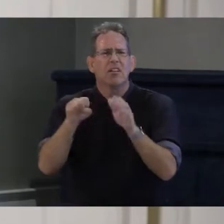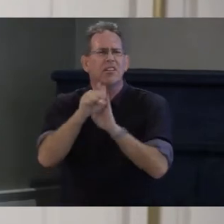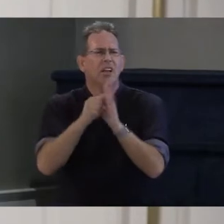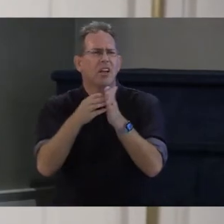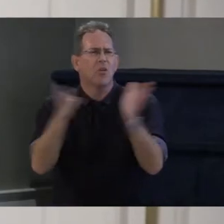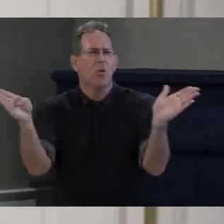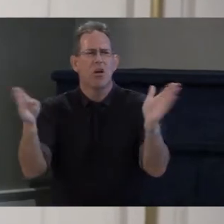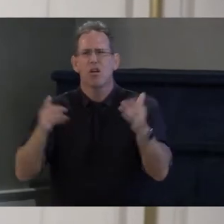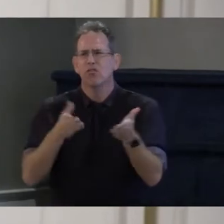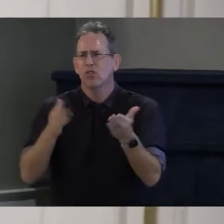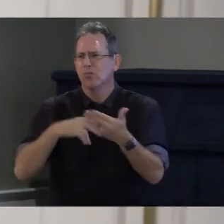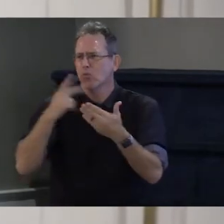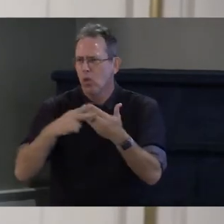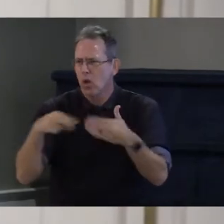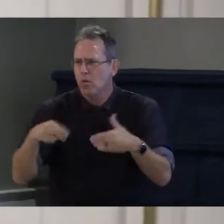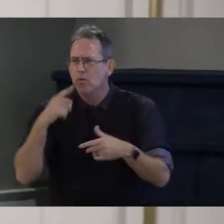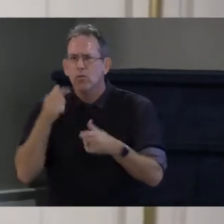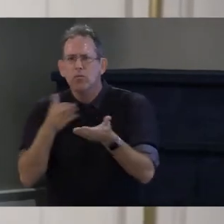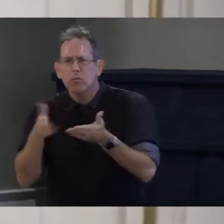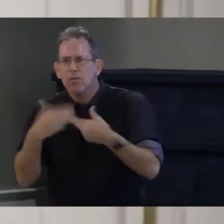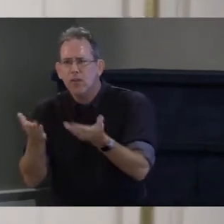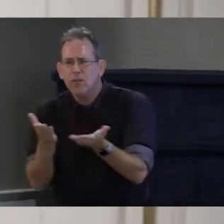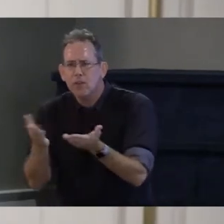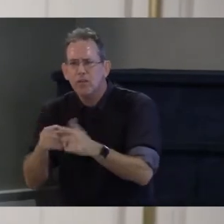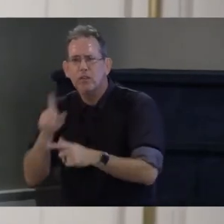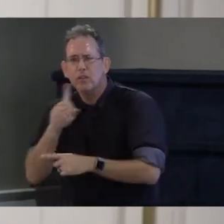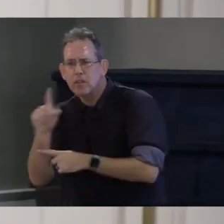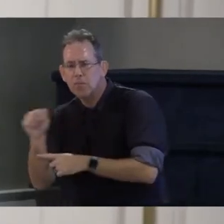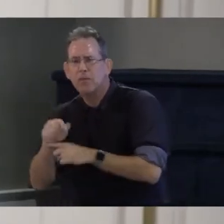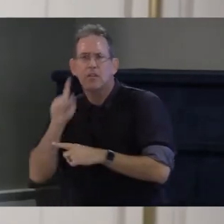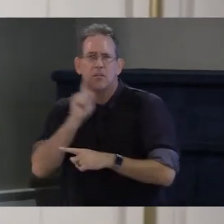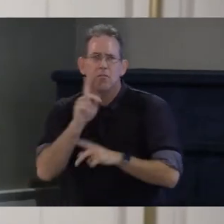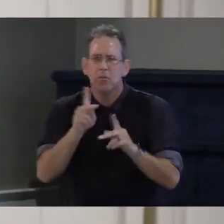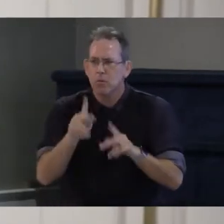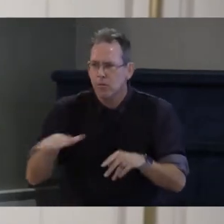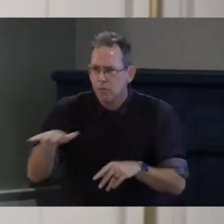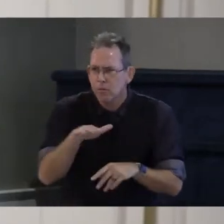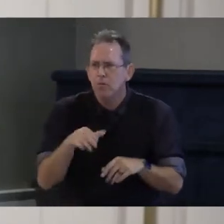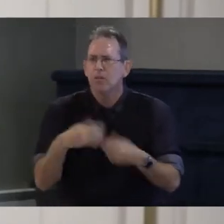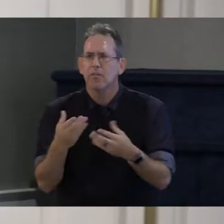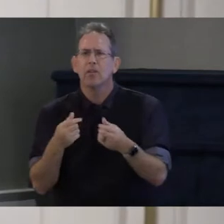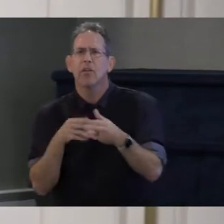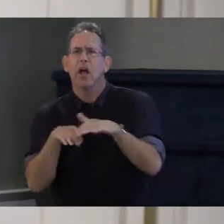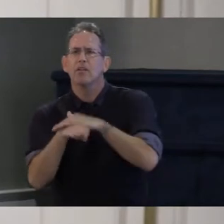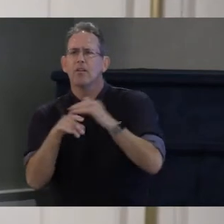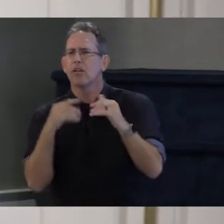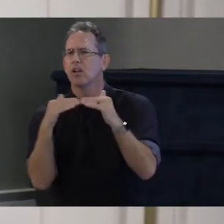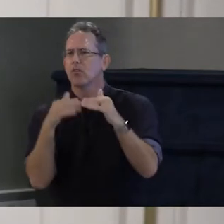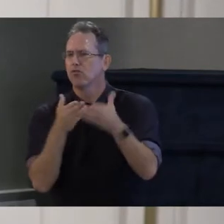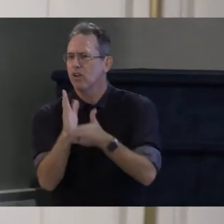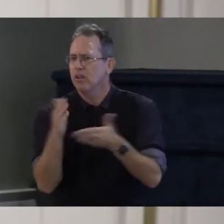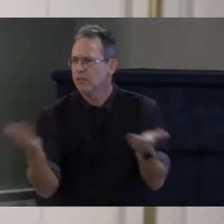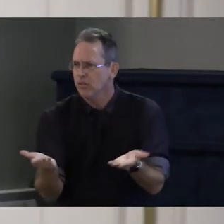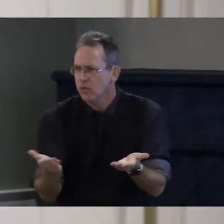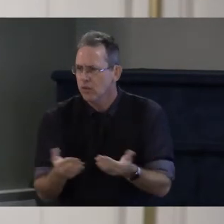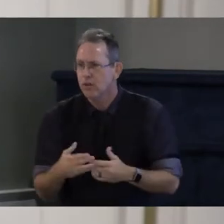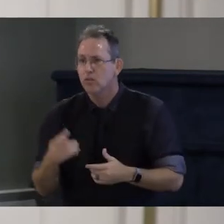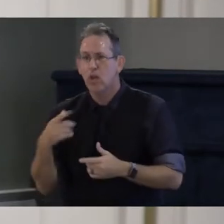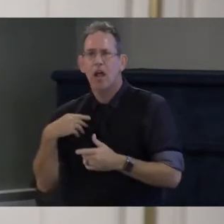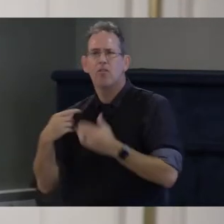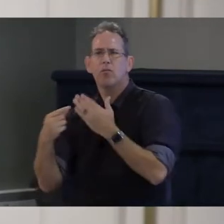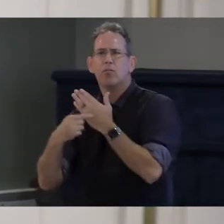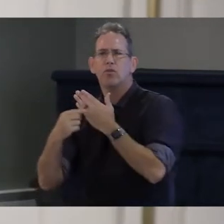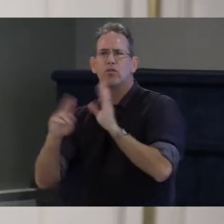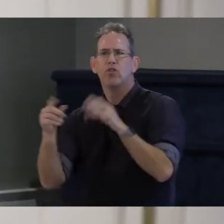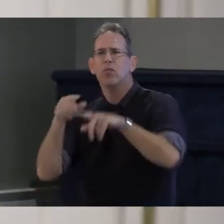independence and civil rights and there's brochures here if to learn a little bit about our programs and supports part of our